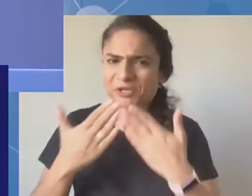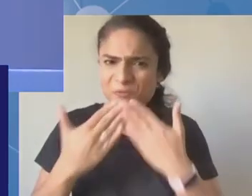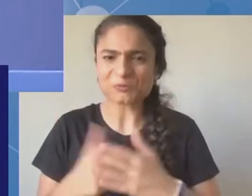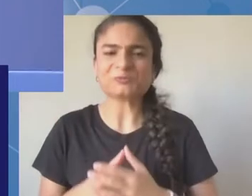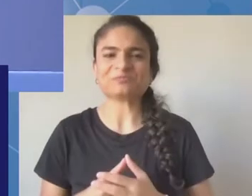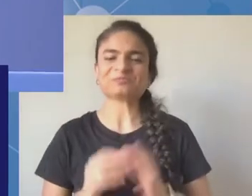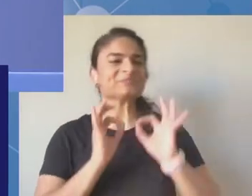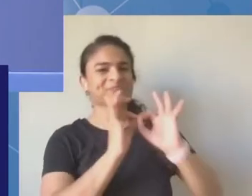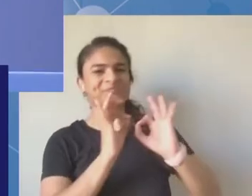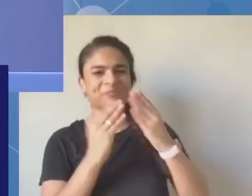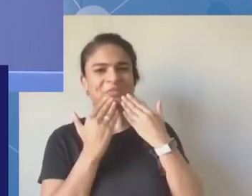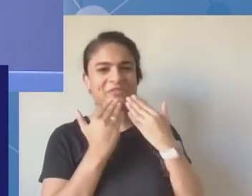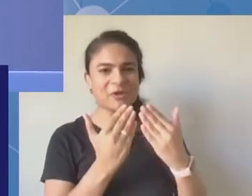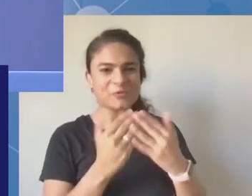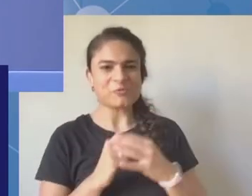Mr. Paul Mitchell.